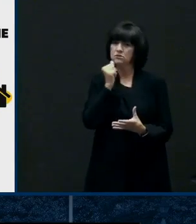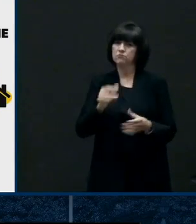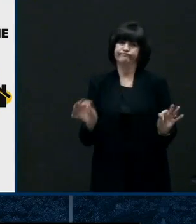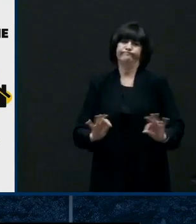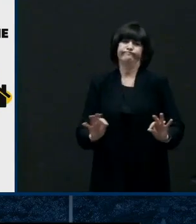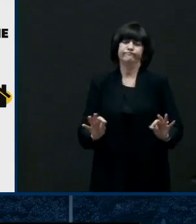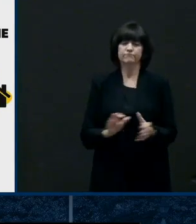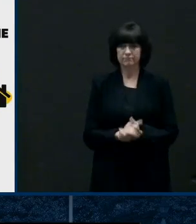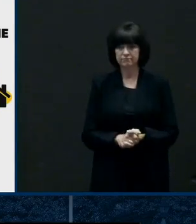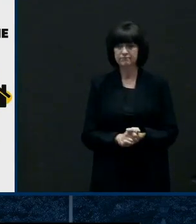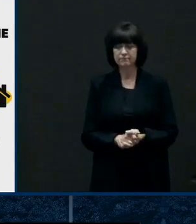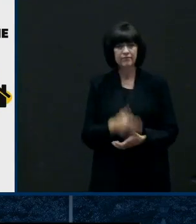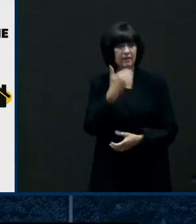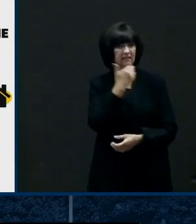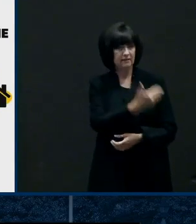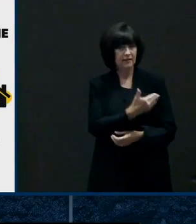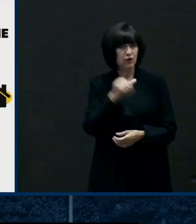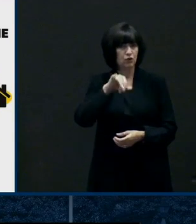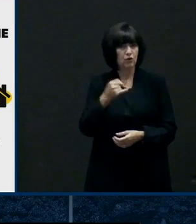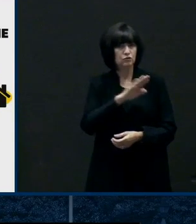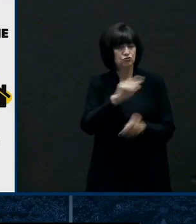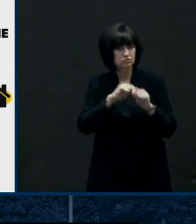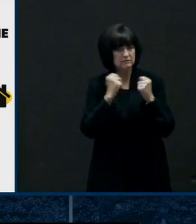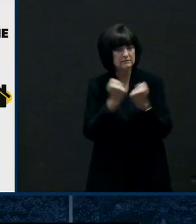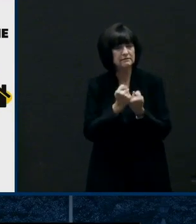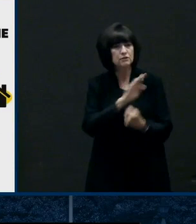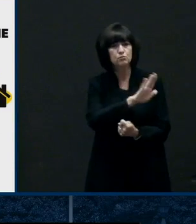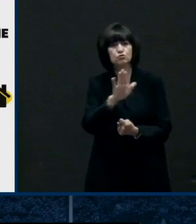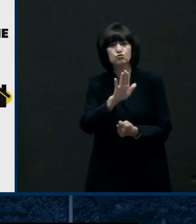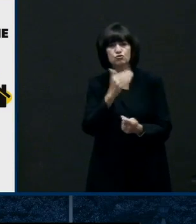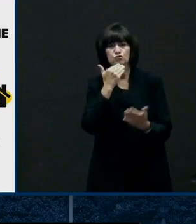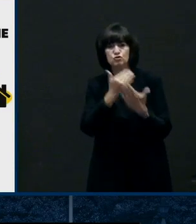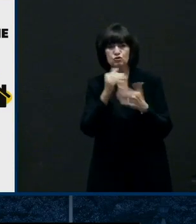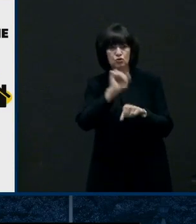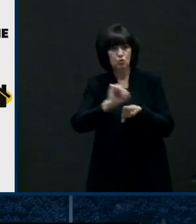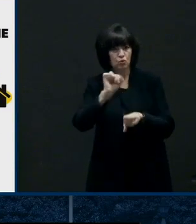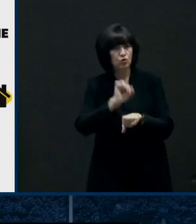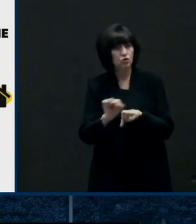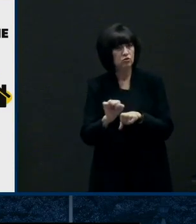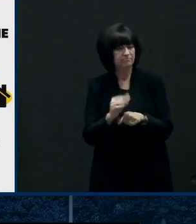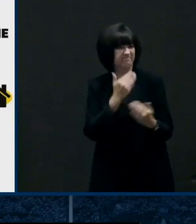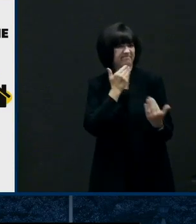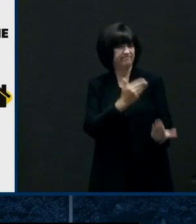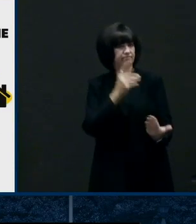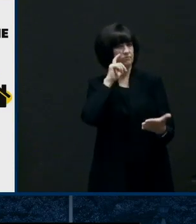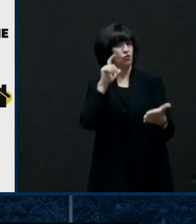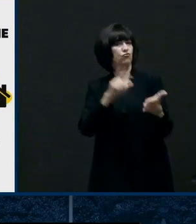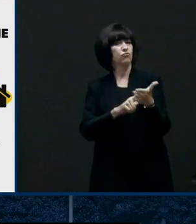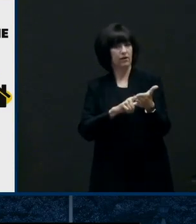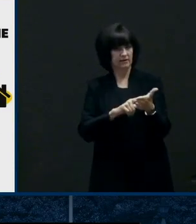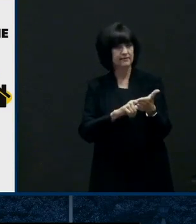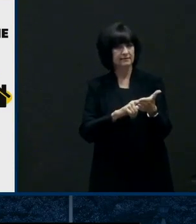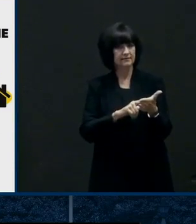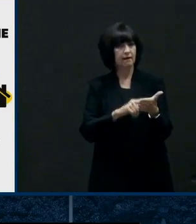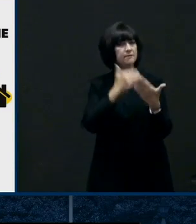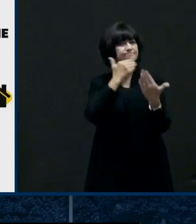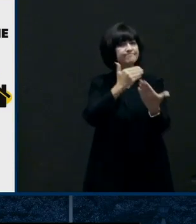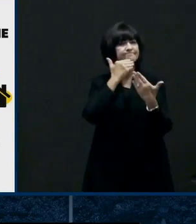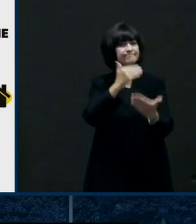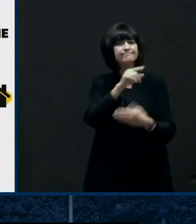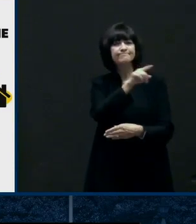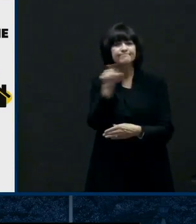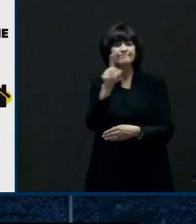And thank you for your team and their good work. And thank you for recognizing all the workers for